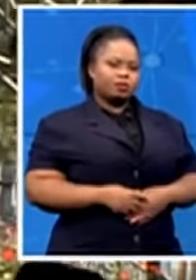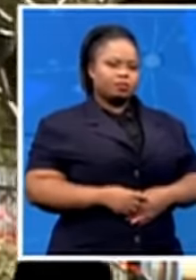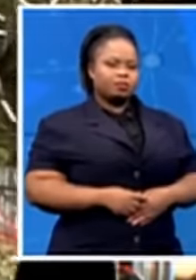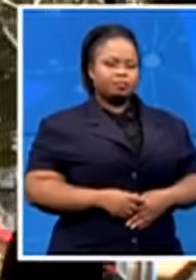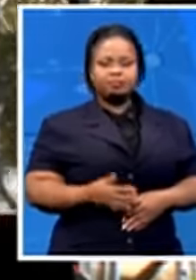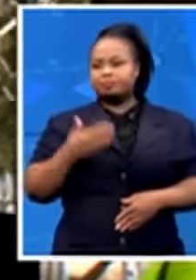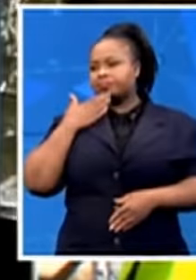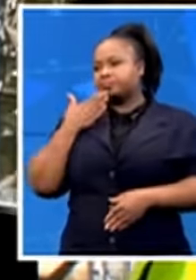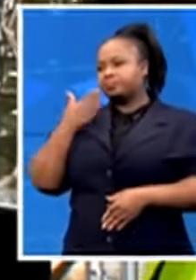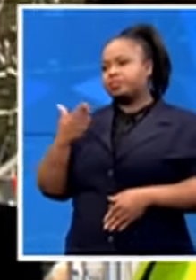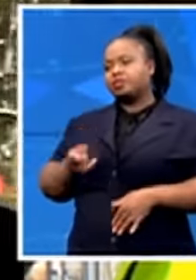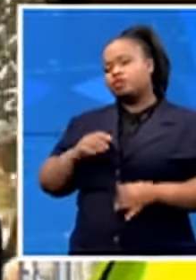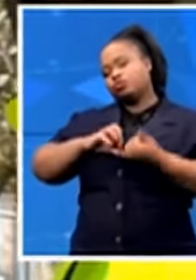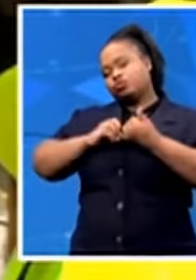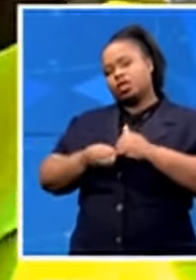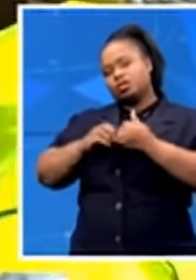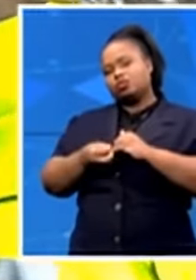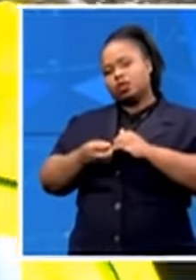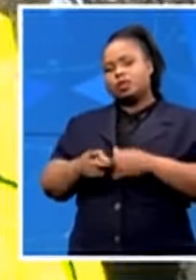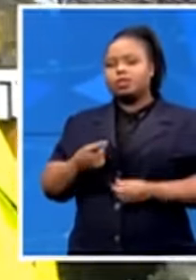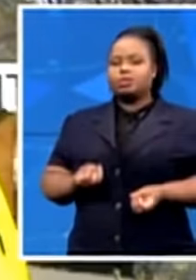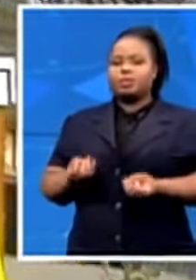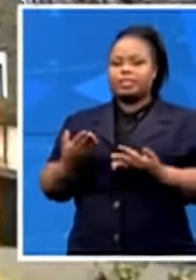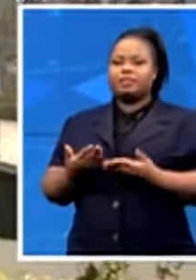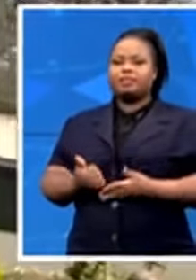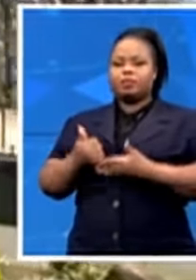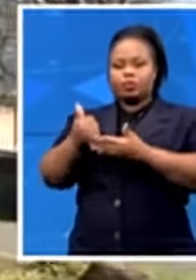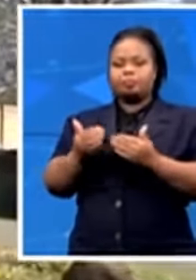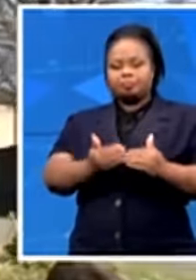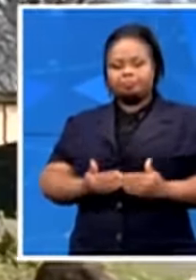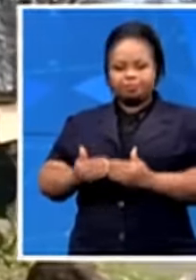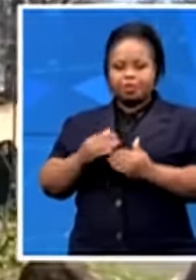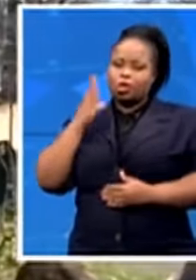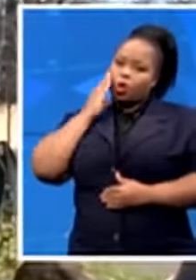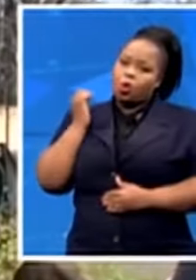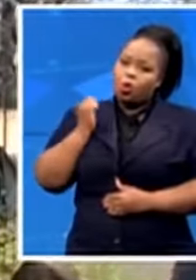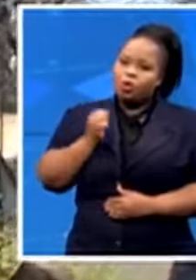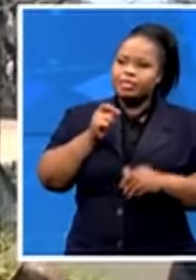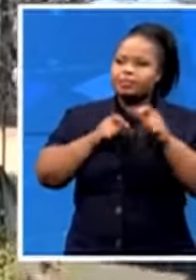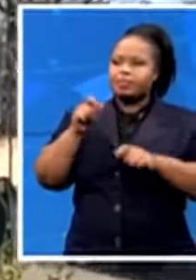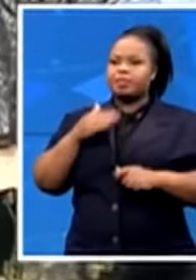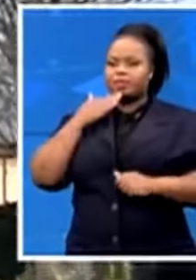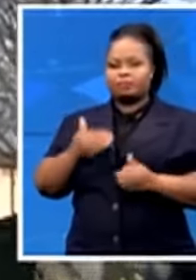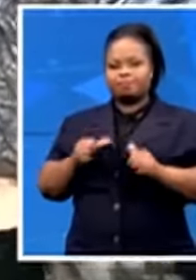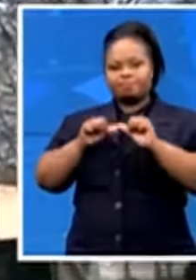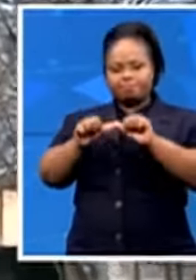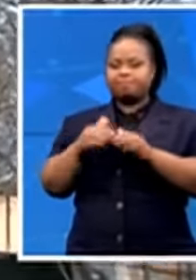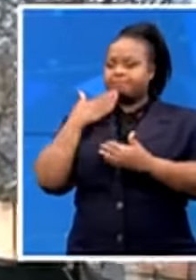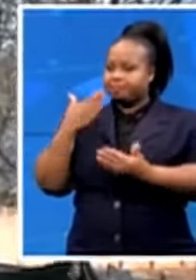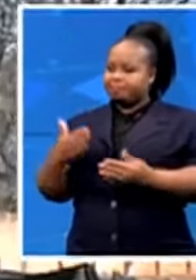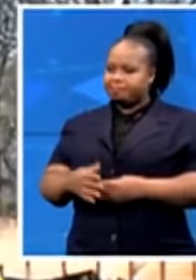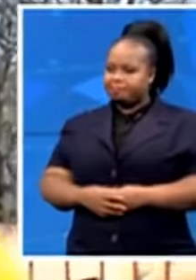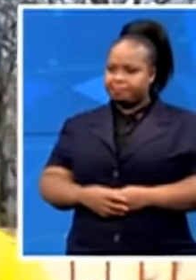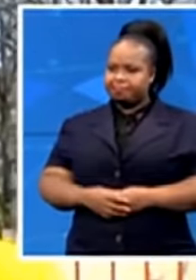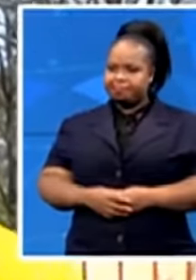are actually giving to make sure that our elderly citizens are sustained. Thank you. Yeah. Thank you. Thank you very much.